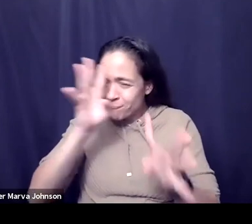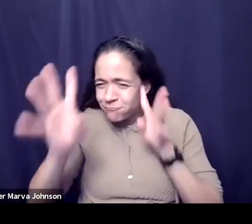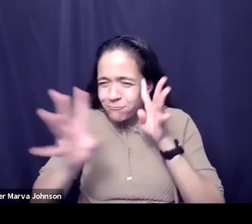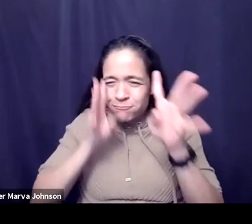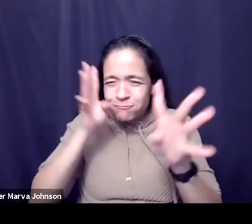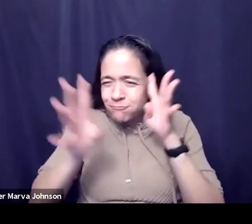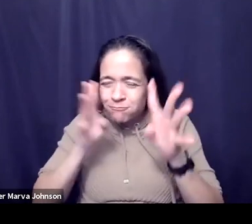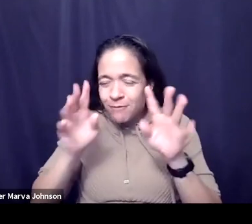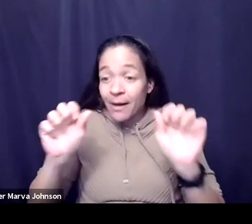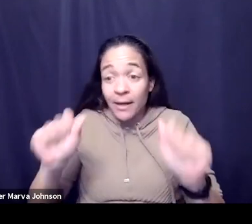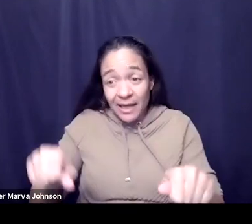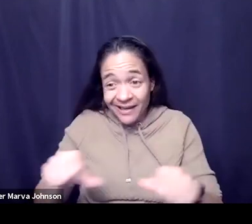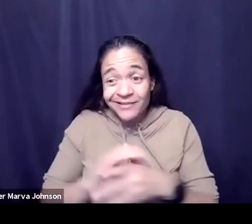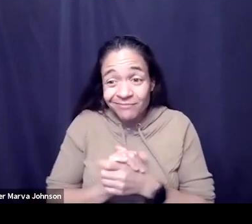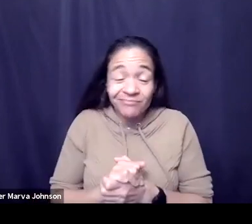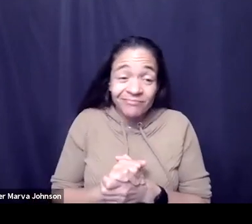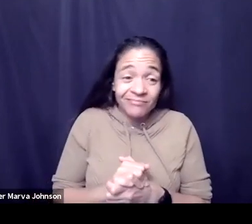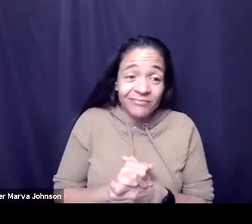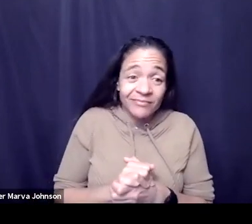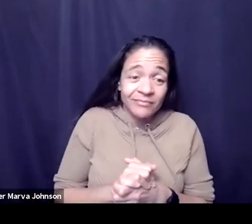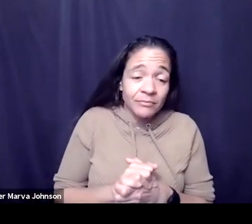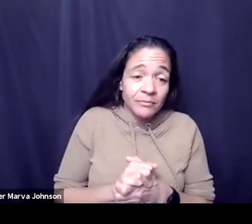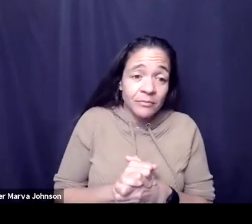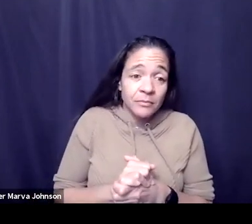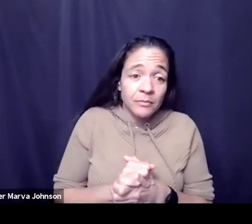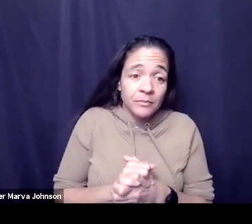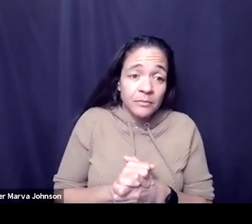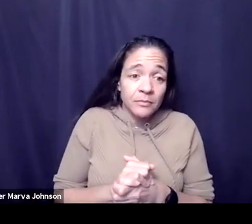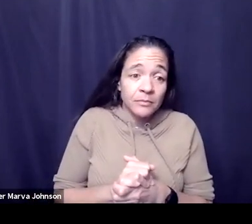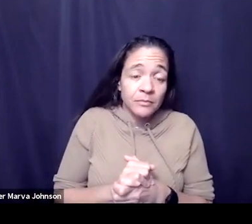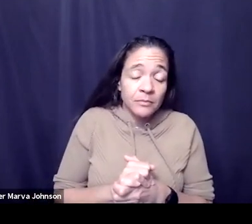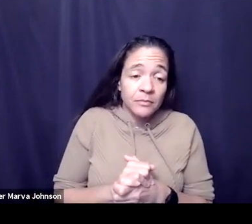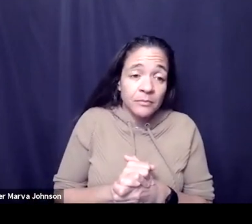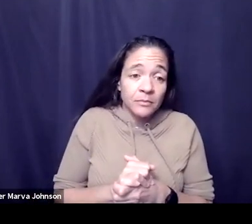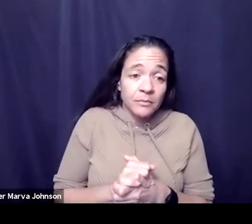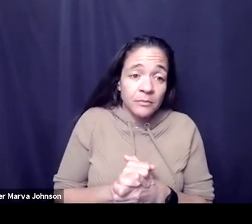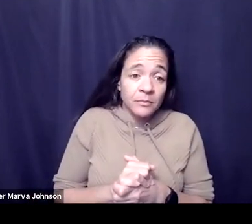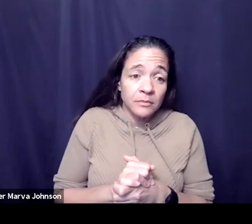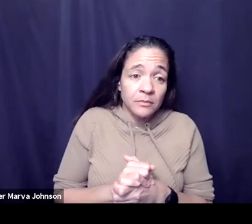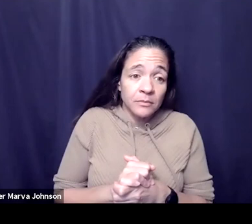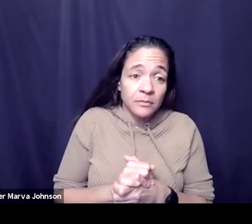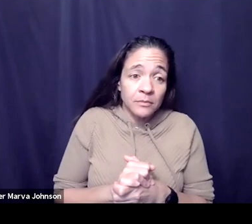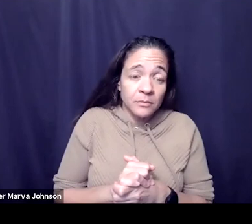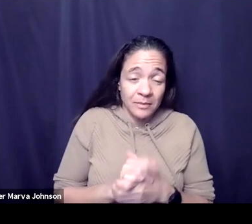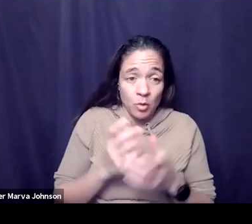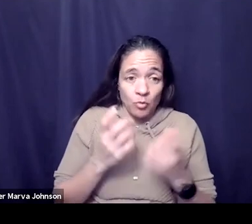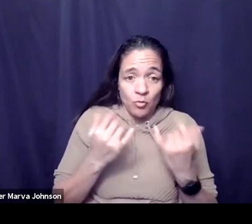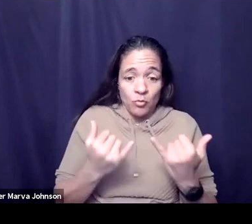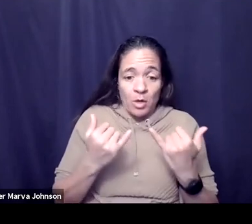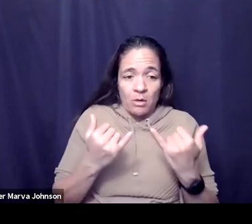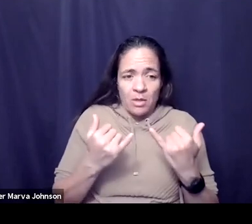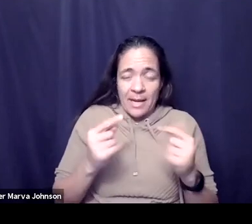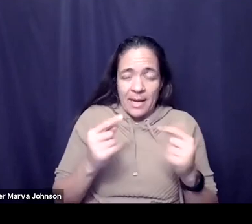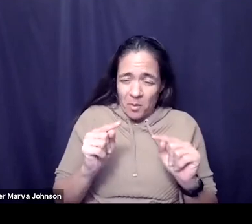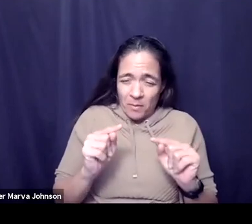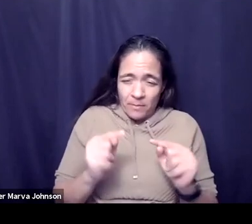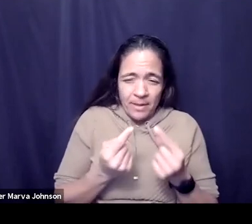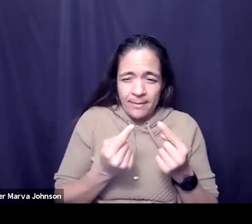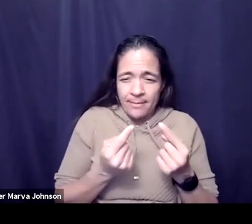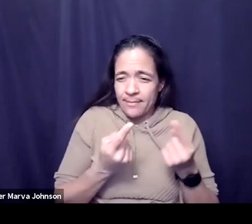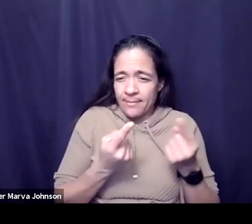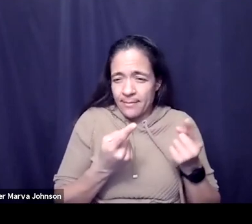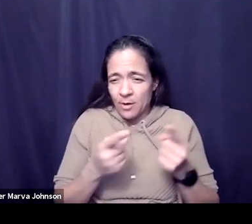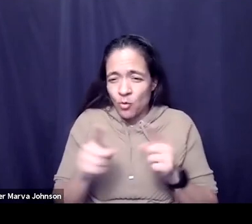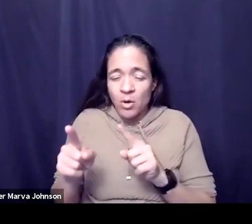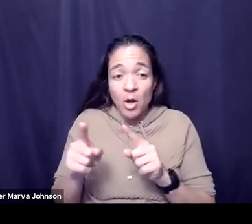time where there is an even you know there's there's a lot of painful stuff going on that means there are a lot